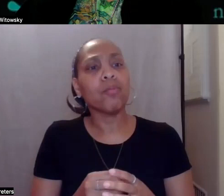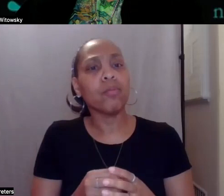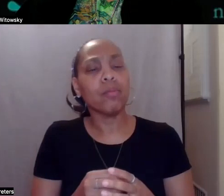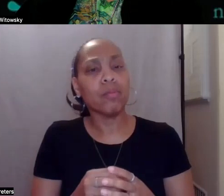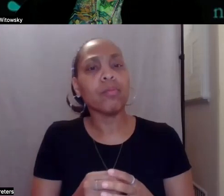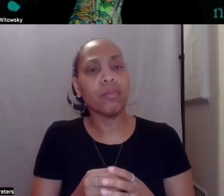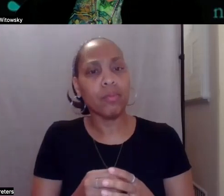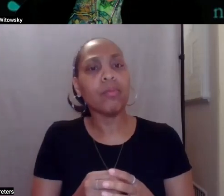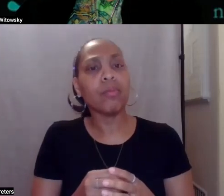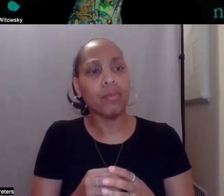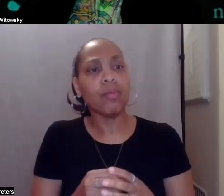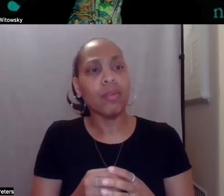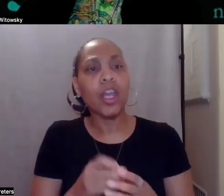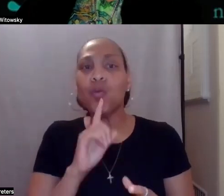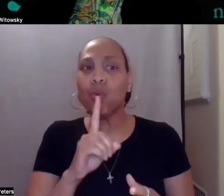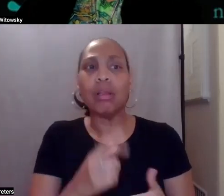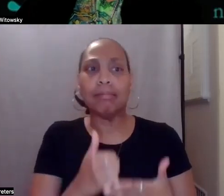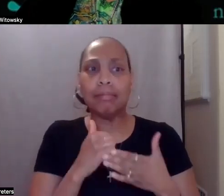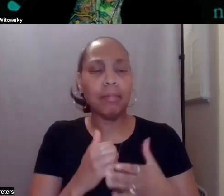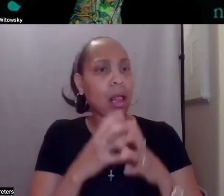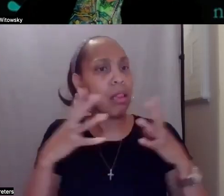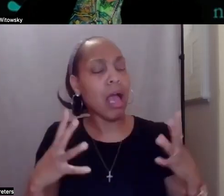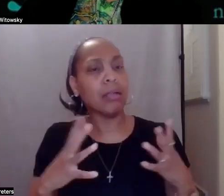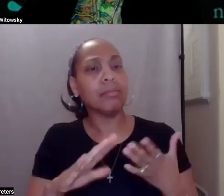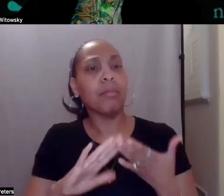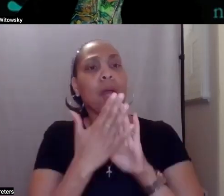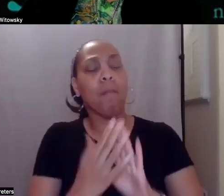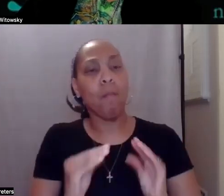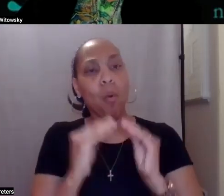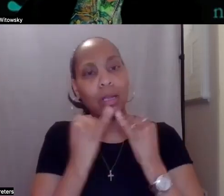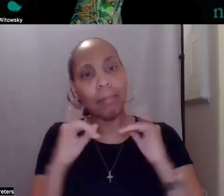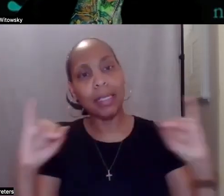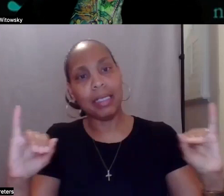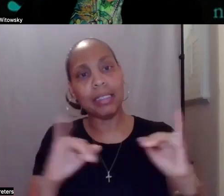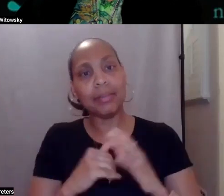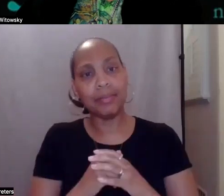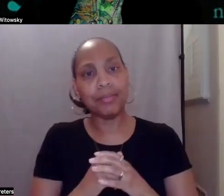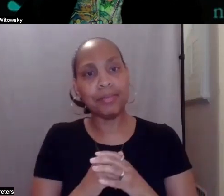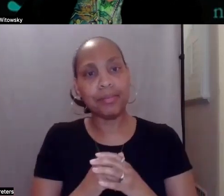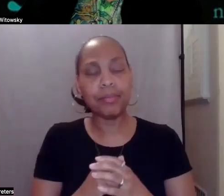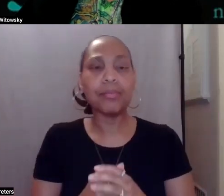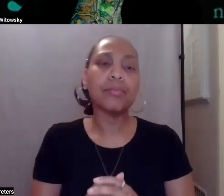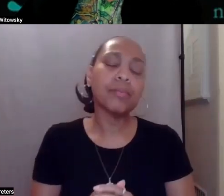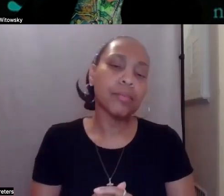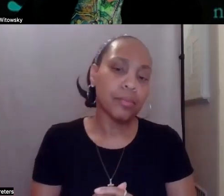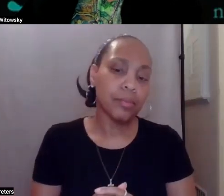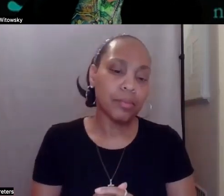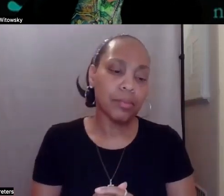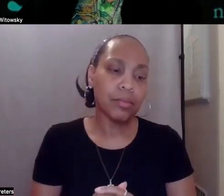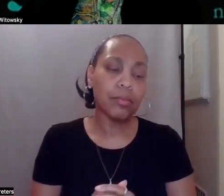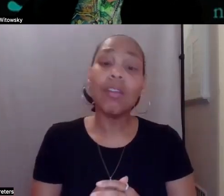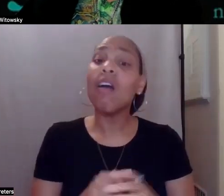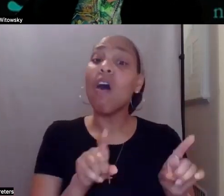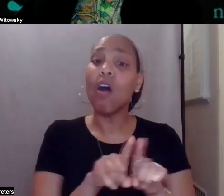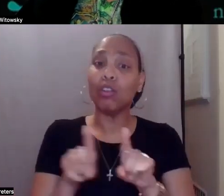lot of independence for me. I also don't do this alone. I have a tremendous team